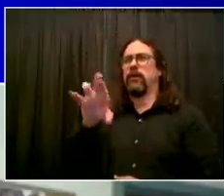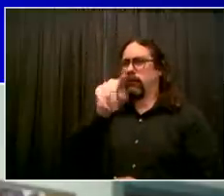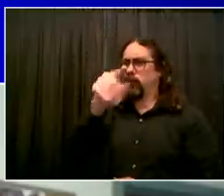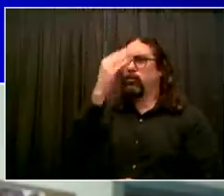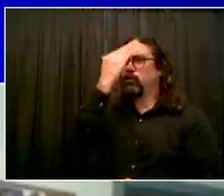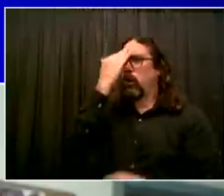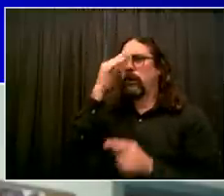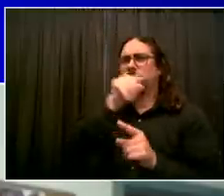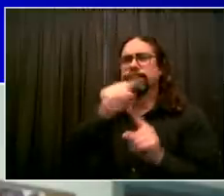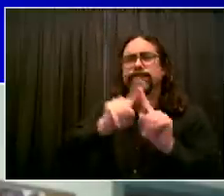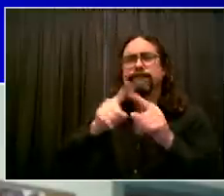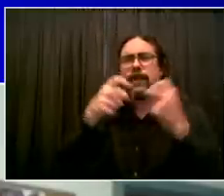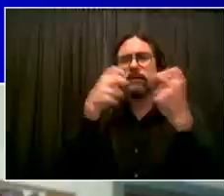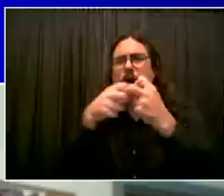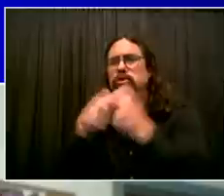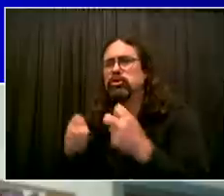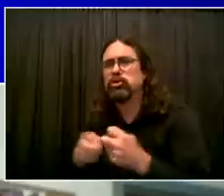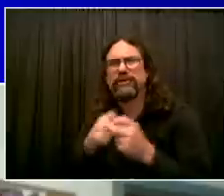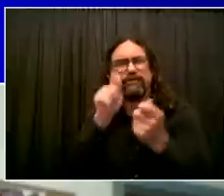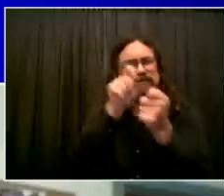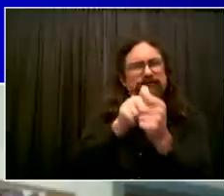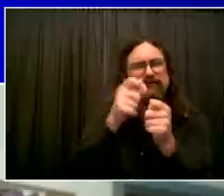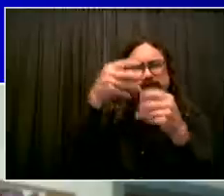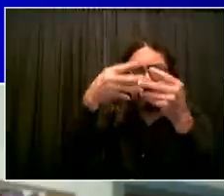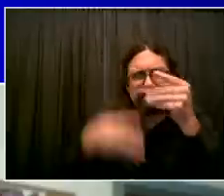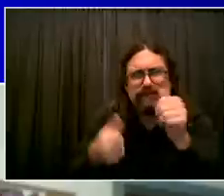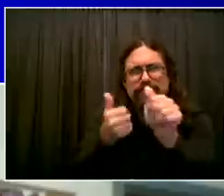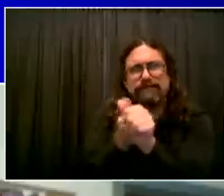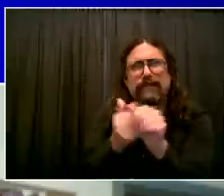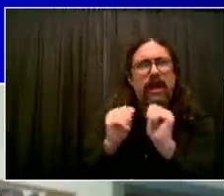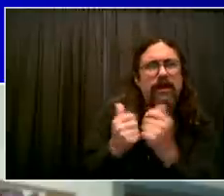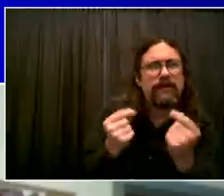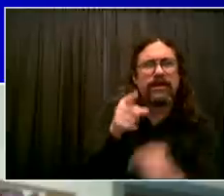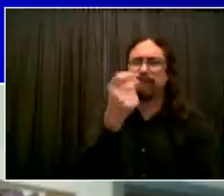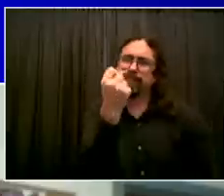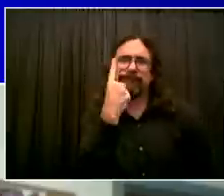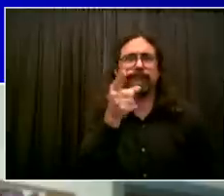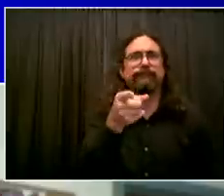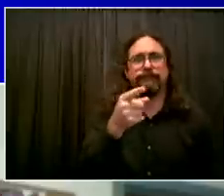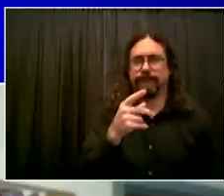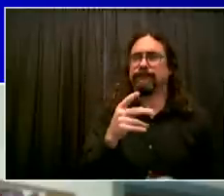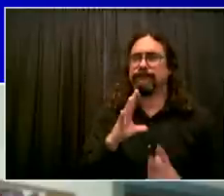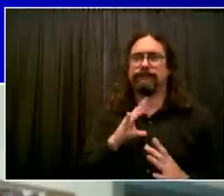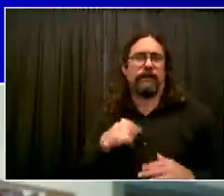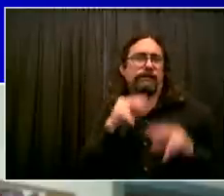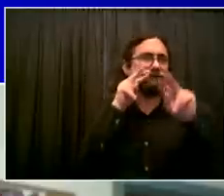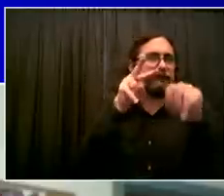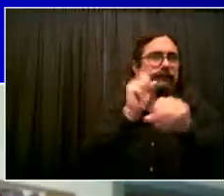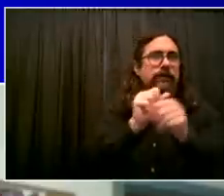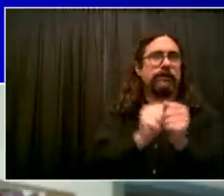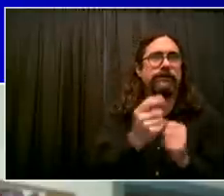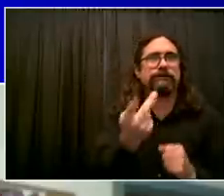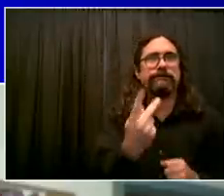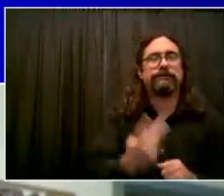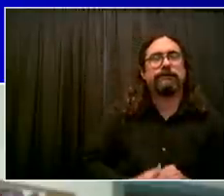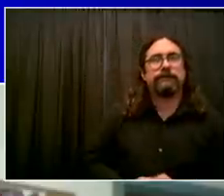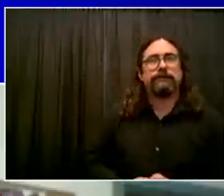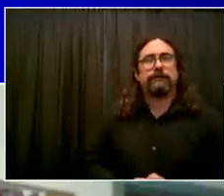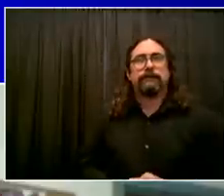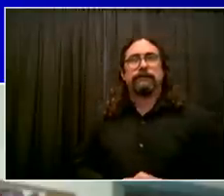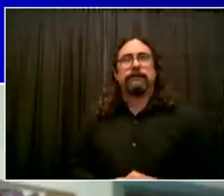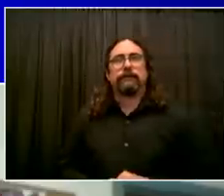every time we get more of a challenge thrown at us, more information, more clarity on the dangers ahead,